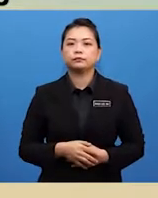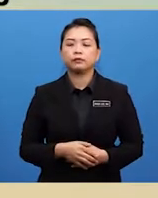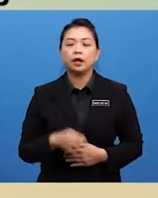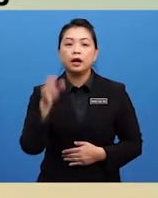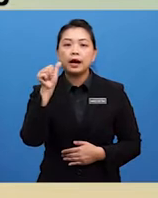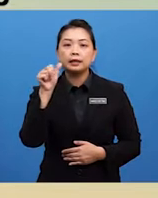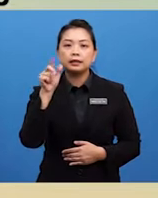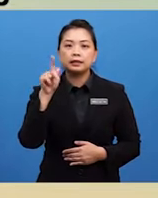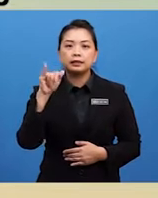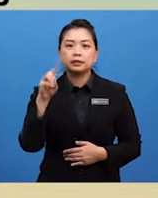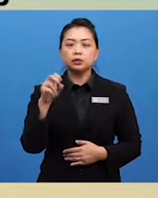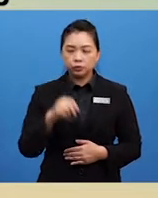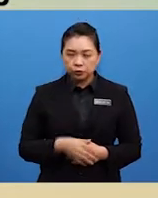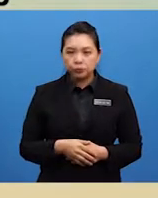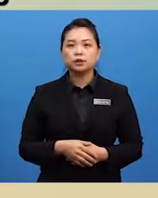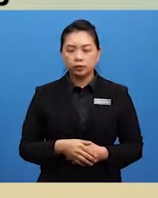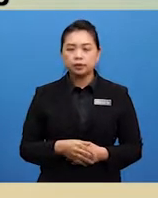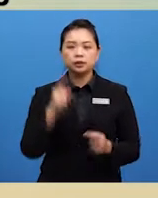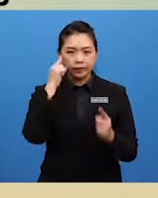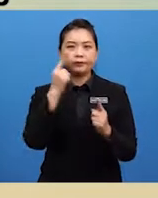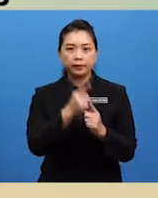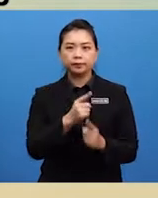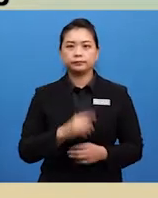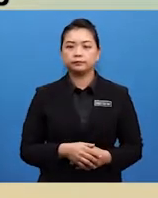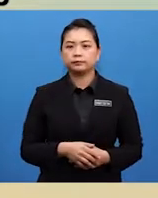Akit nodded in agreement.